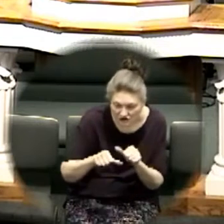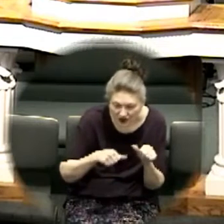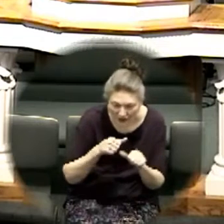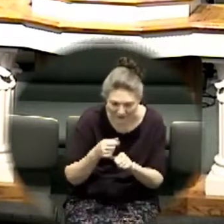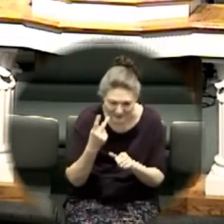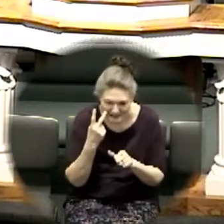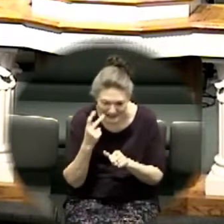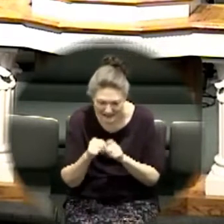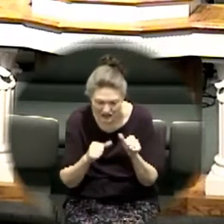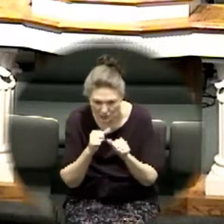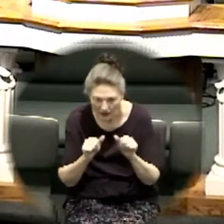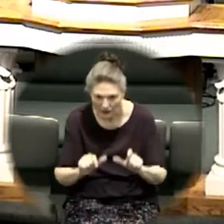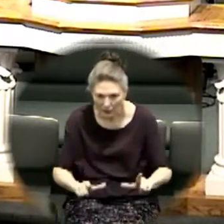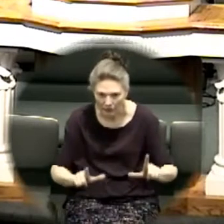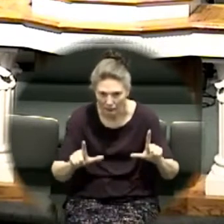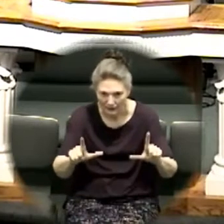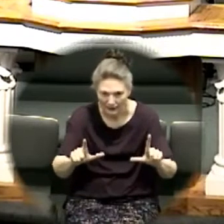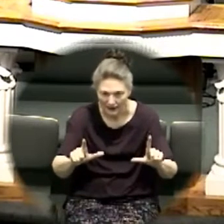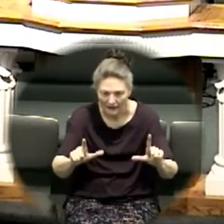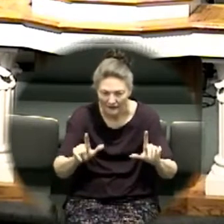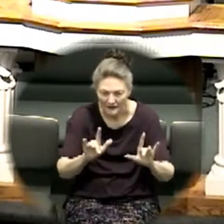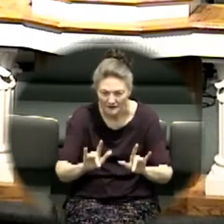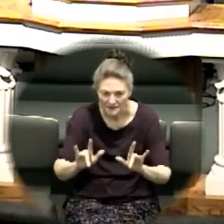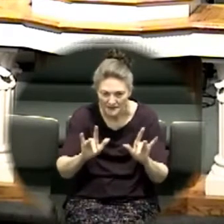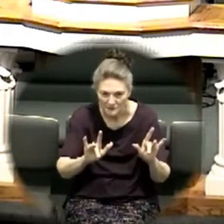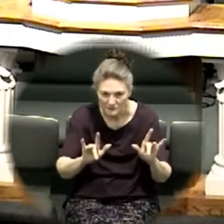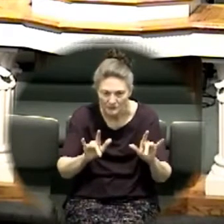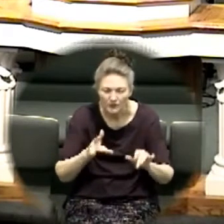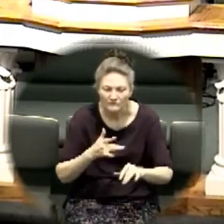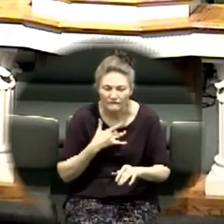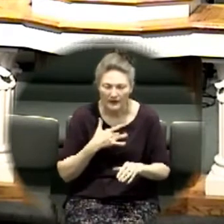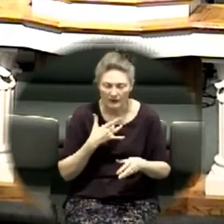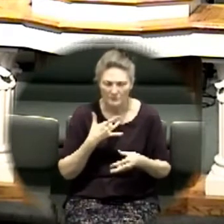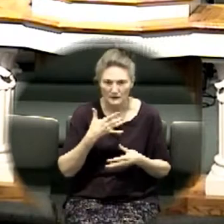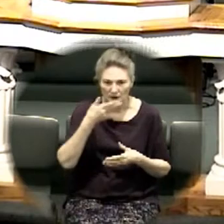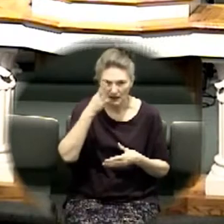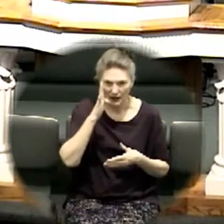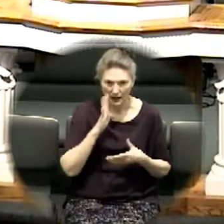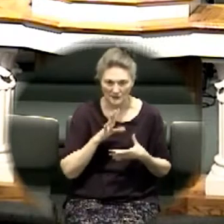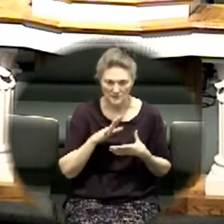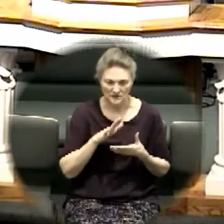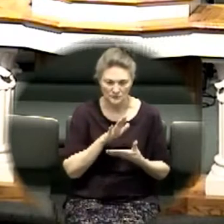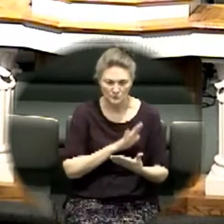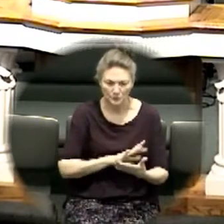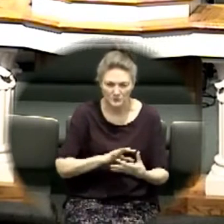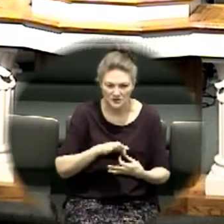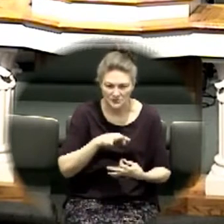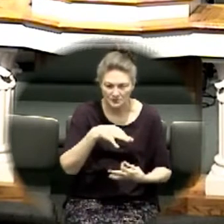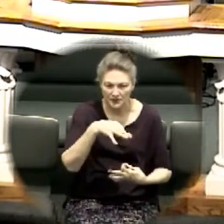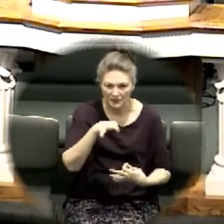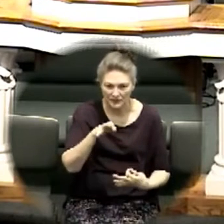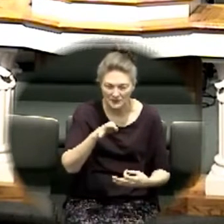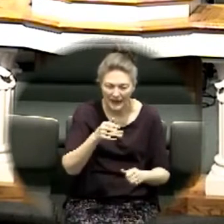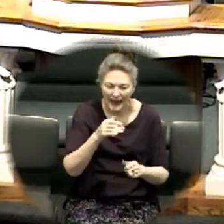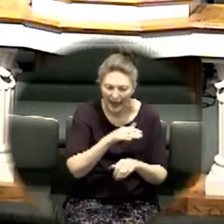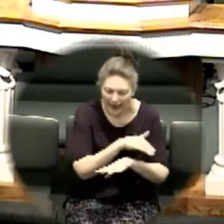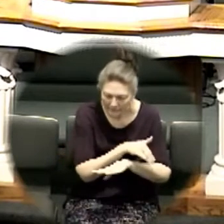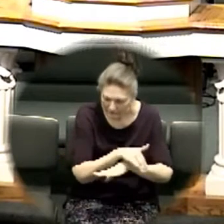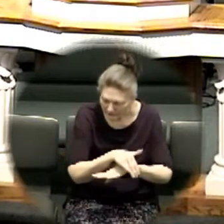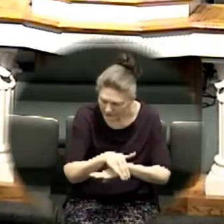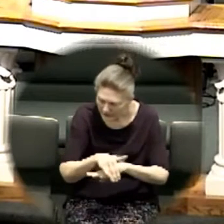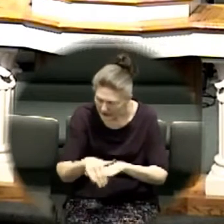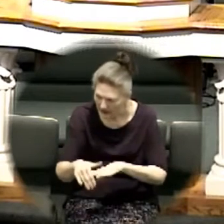i think it's wonderful have felt the presence of god every night that we gather um hyphen has been gathering